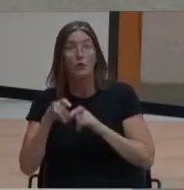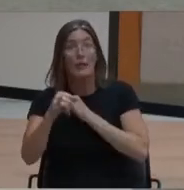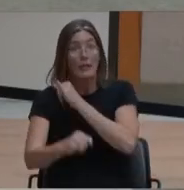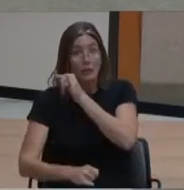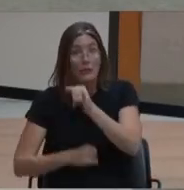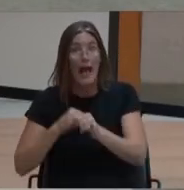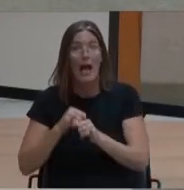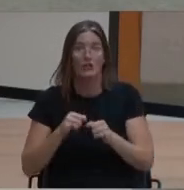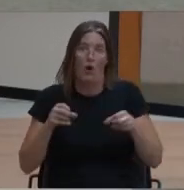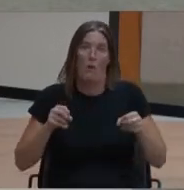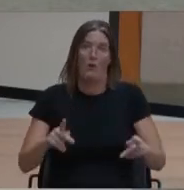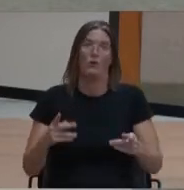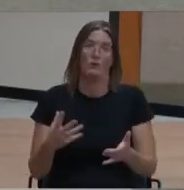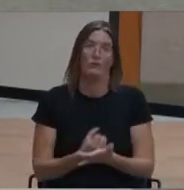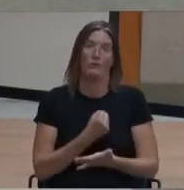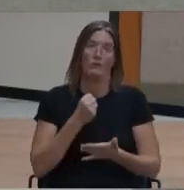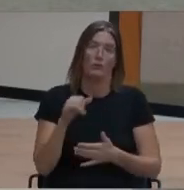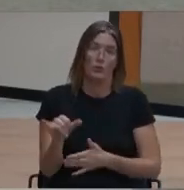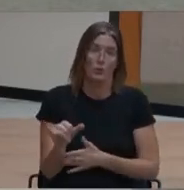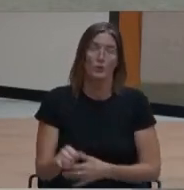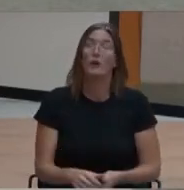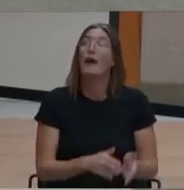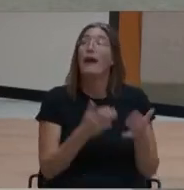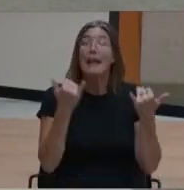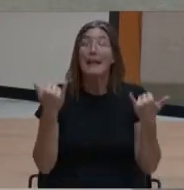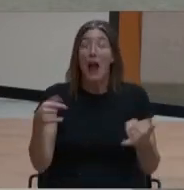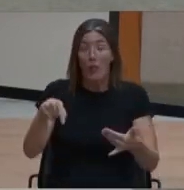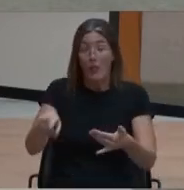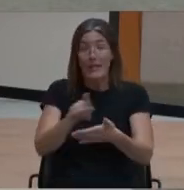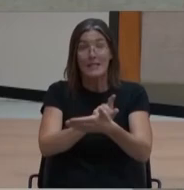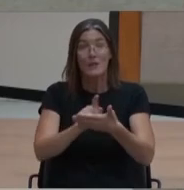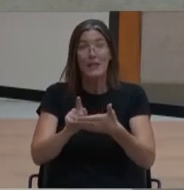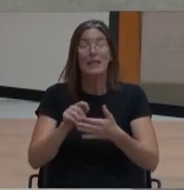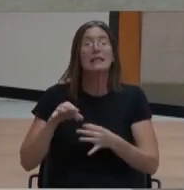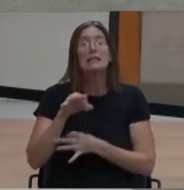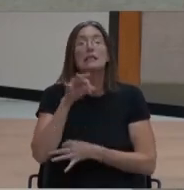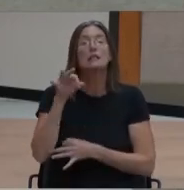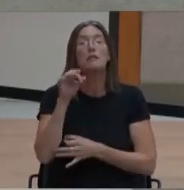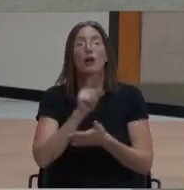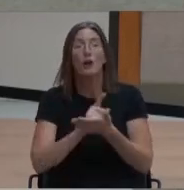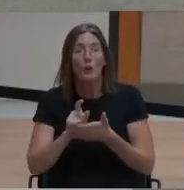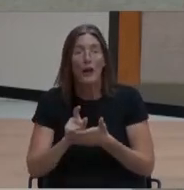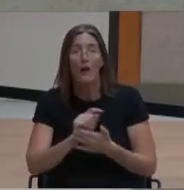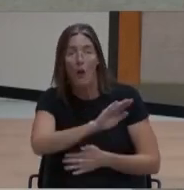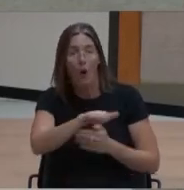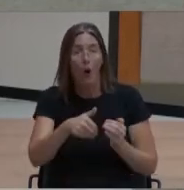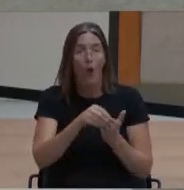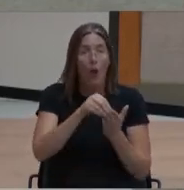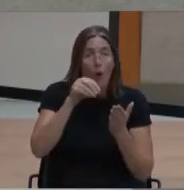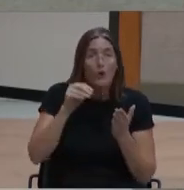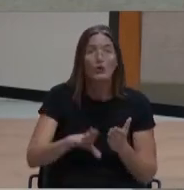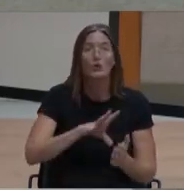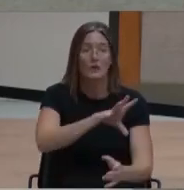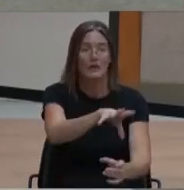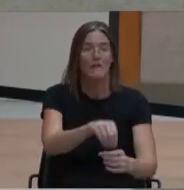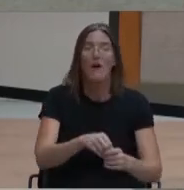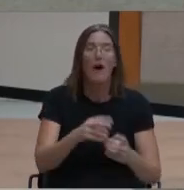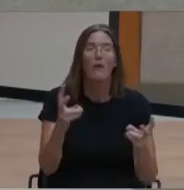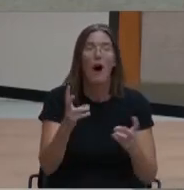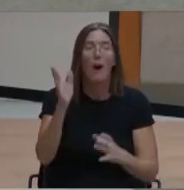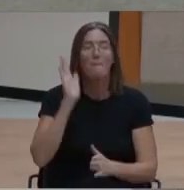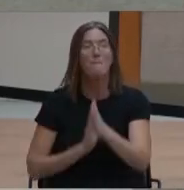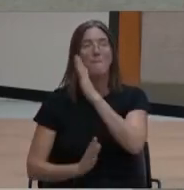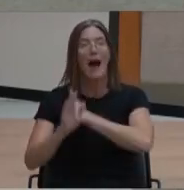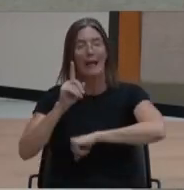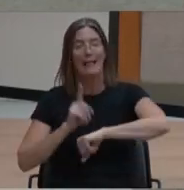us. Finally, this week we have our spirit week, where all our students show their school spirit by participating in our Roaring Twenties theme, which